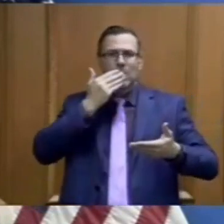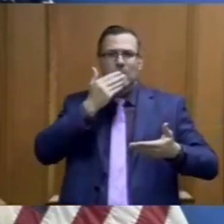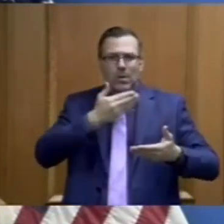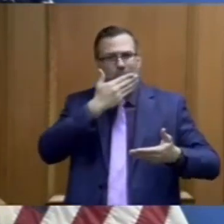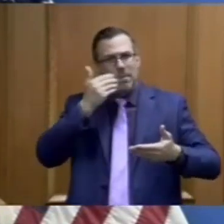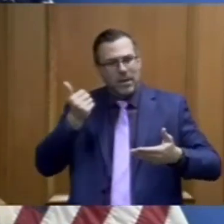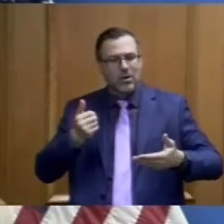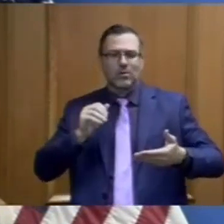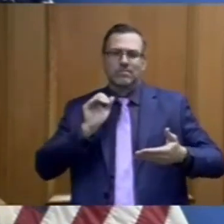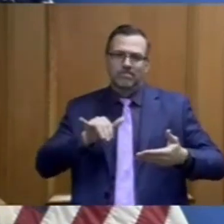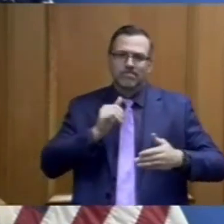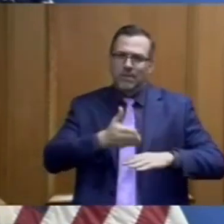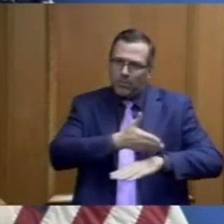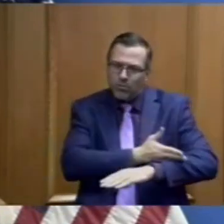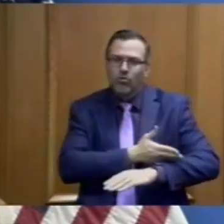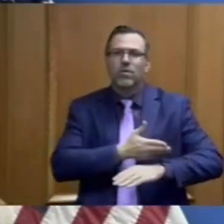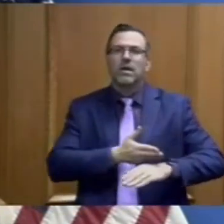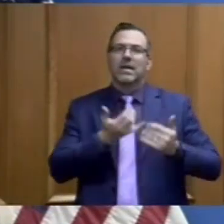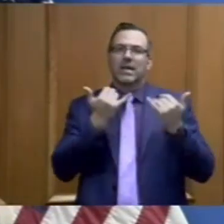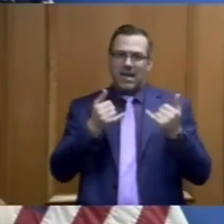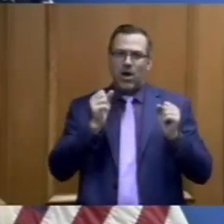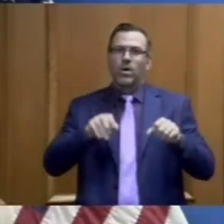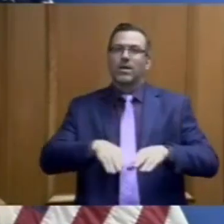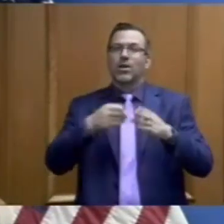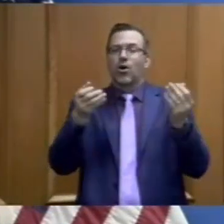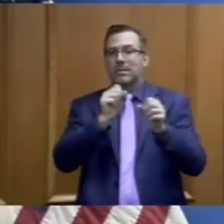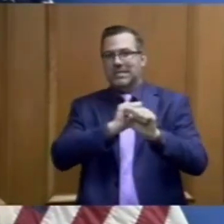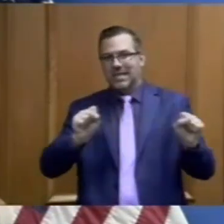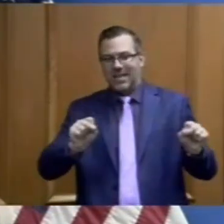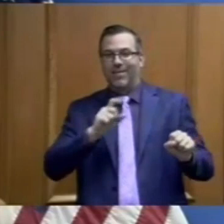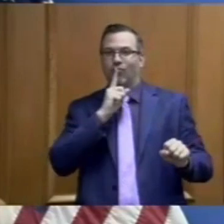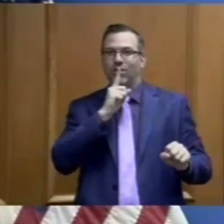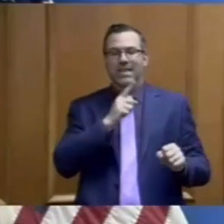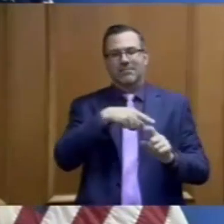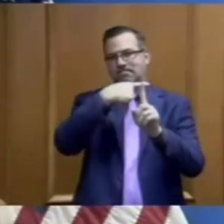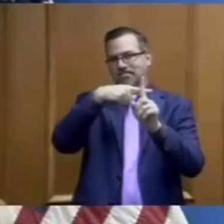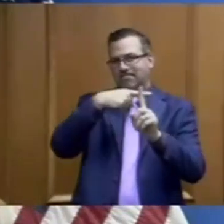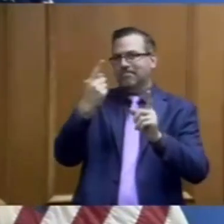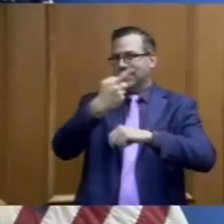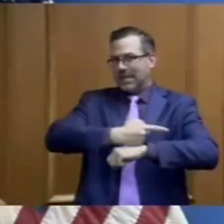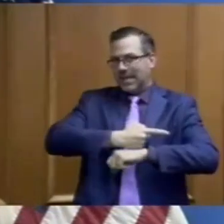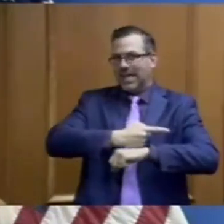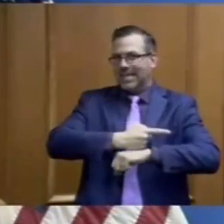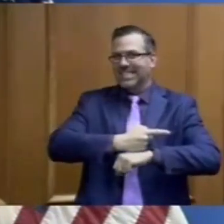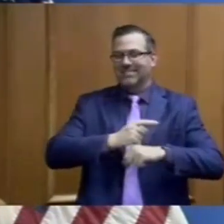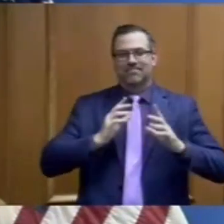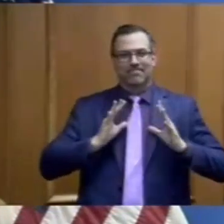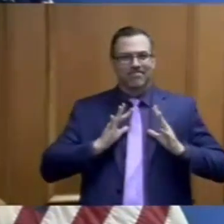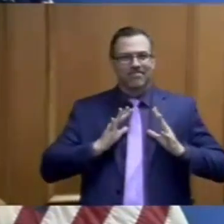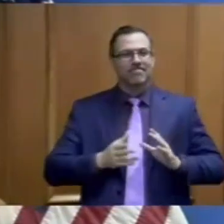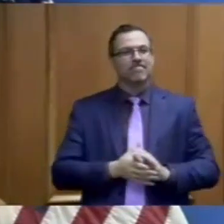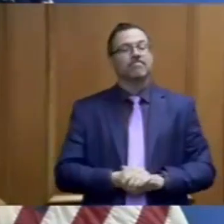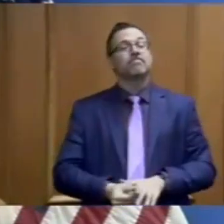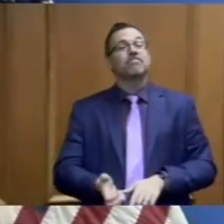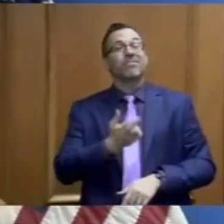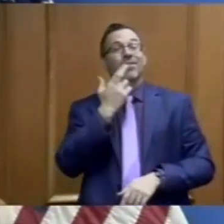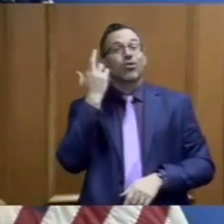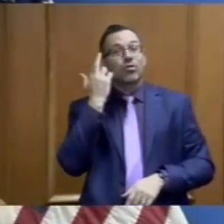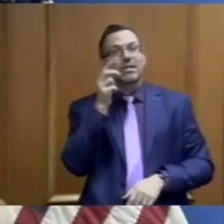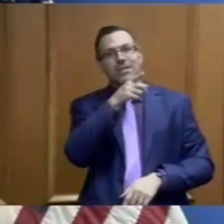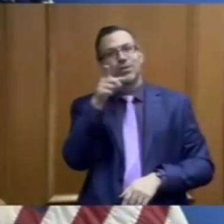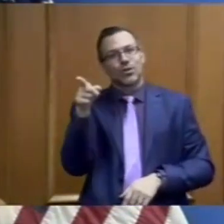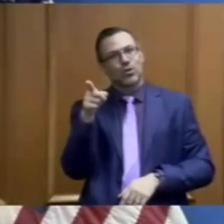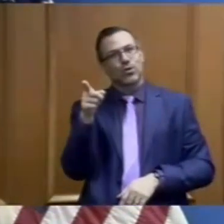to do it safely. It is a very encouraging day for us and it's because of the efforts that you have taken, the